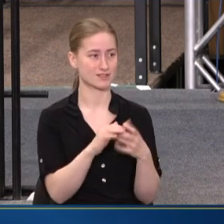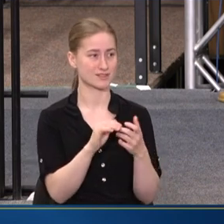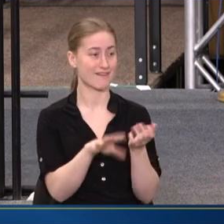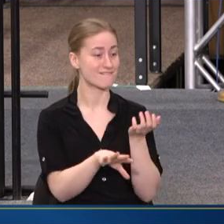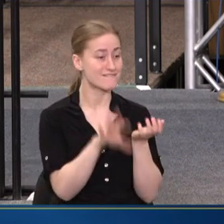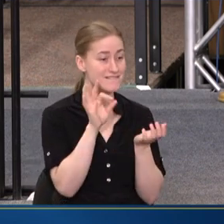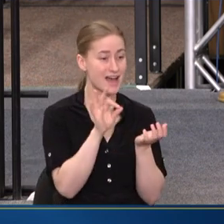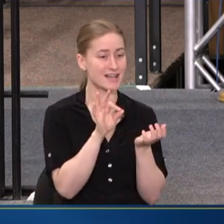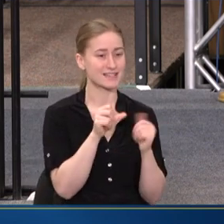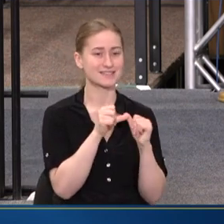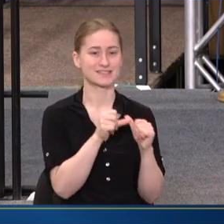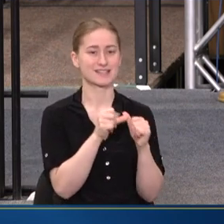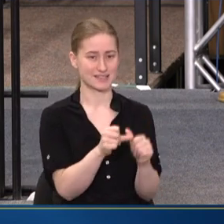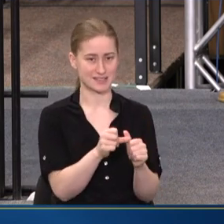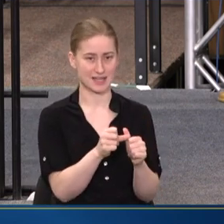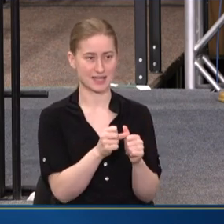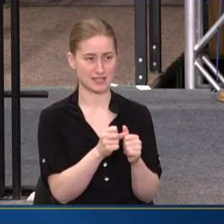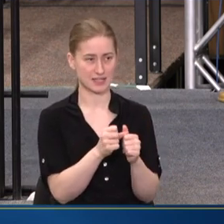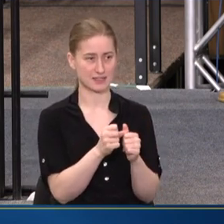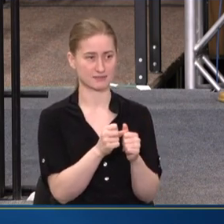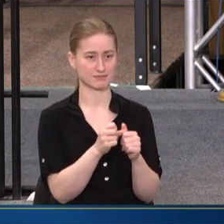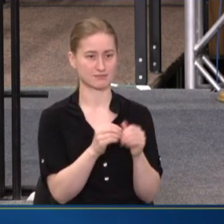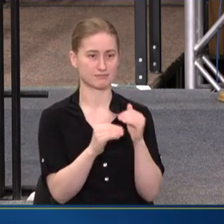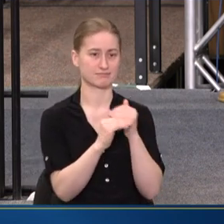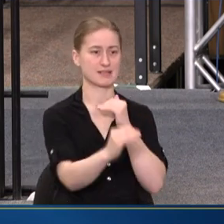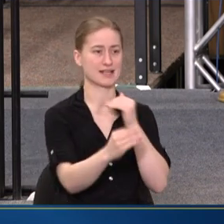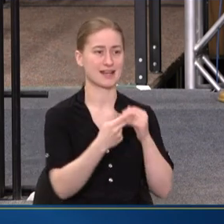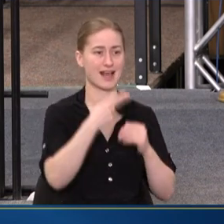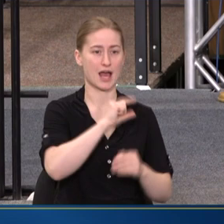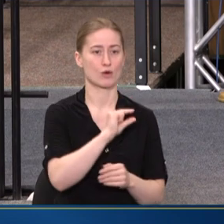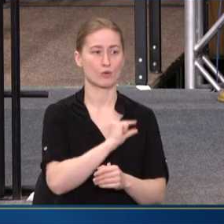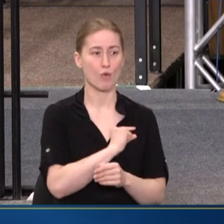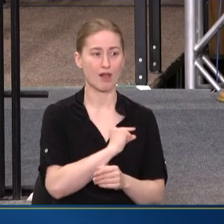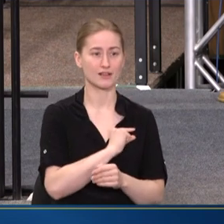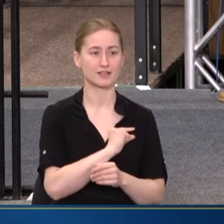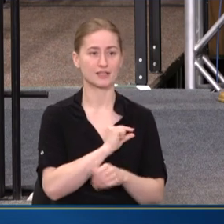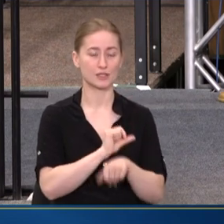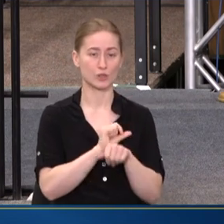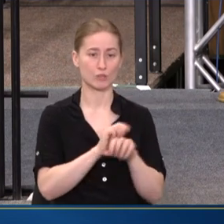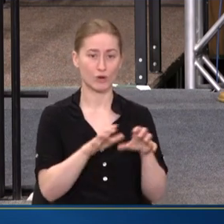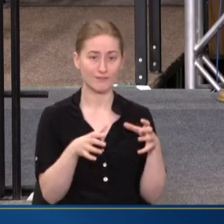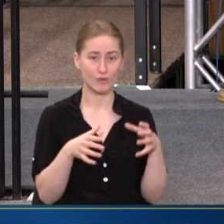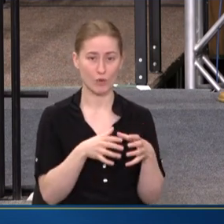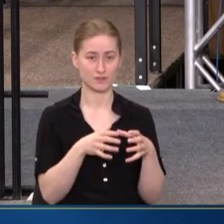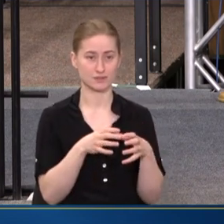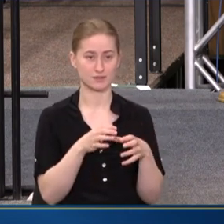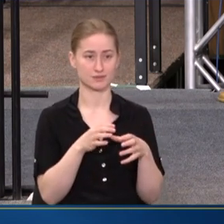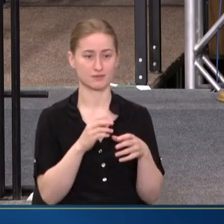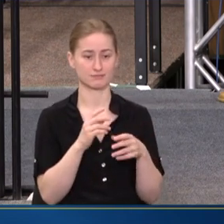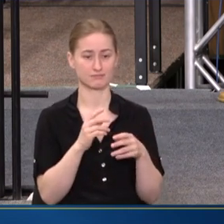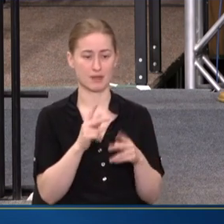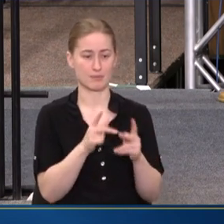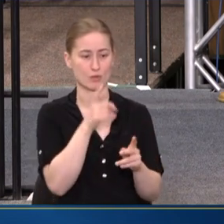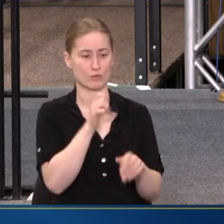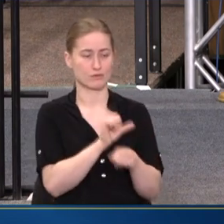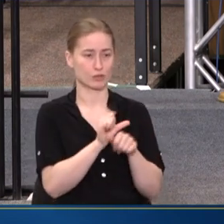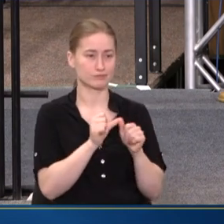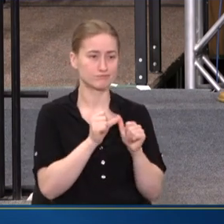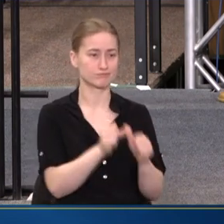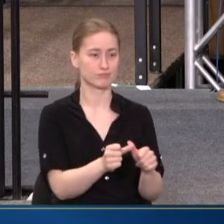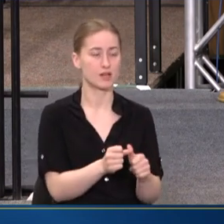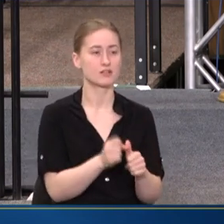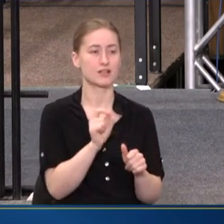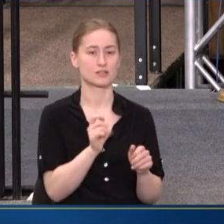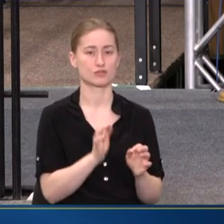SUSTAINING AND MAINTAINING A HIGH QUALITY WORK FORCE IS A CRITICAL